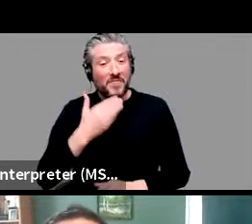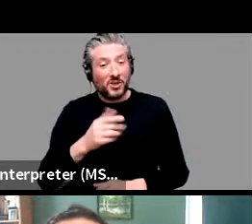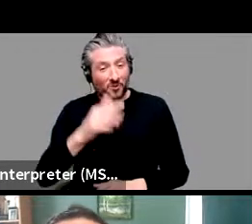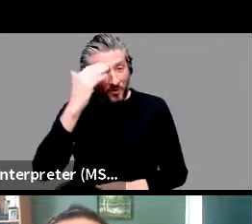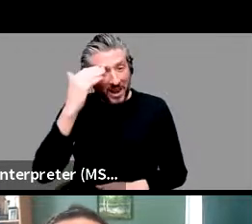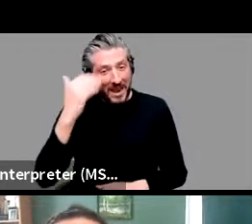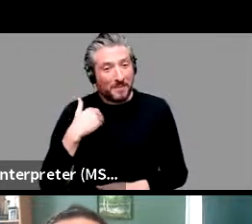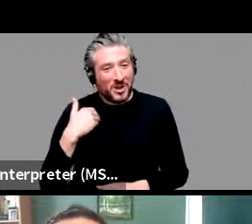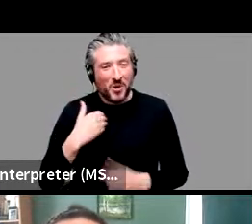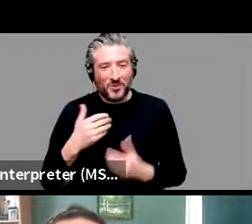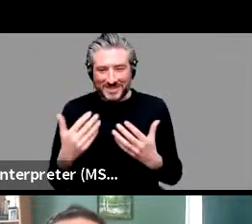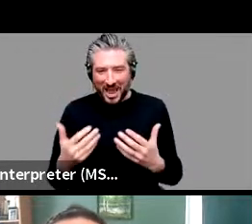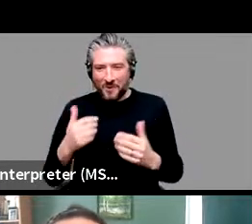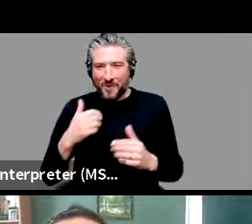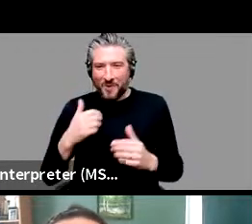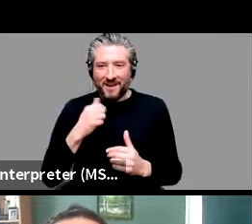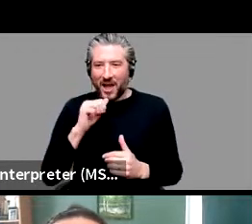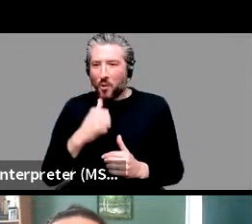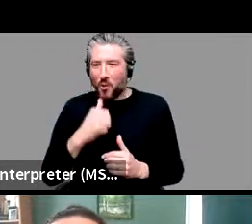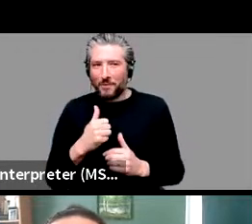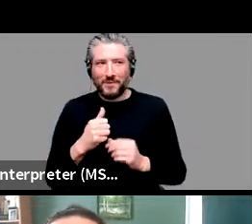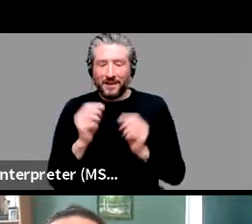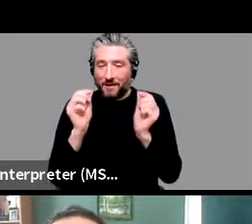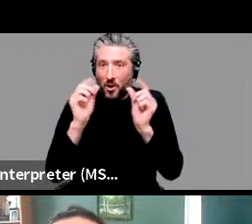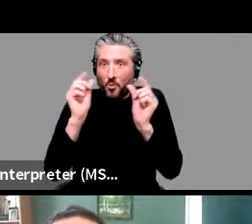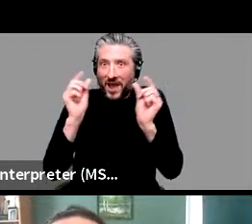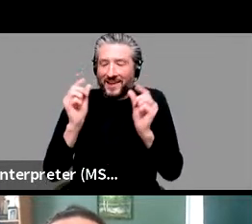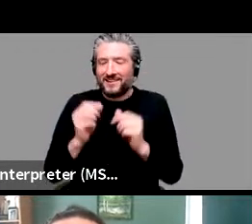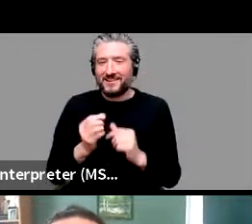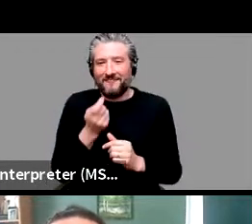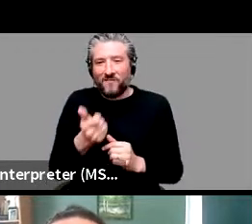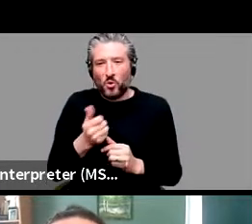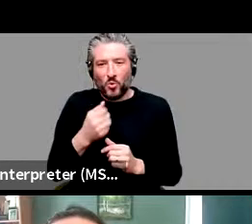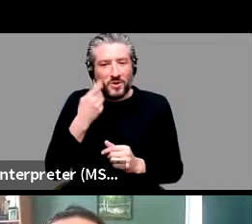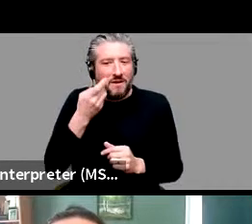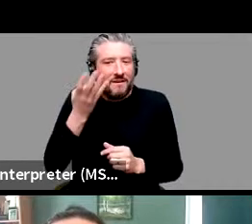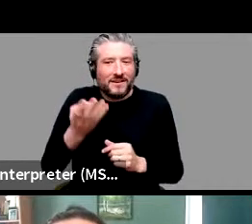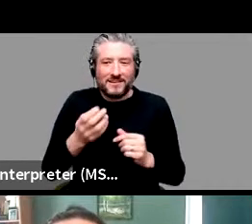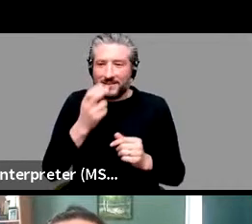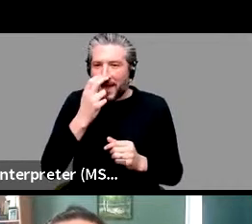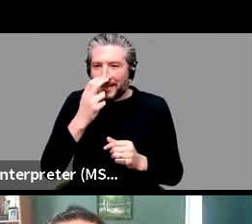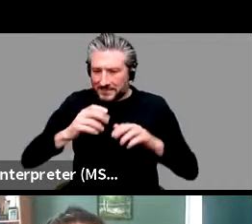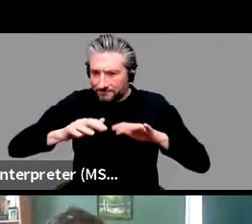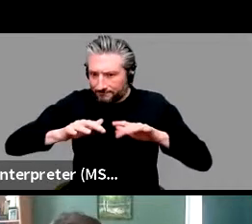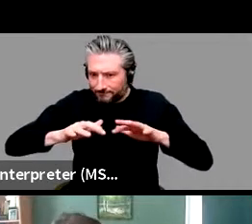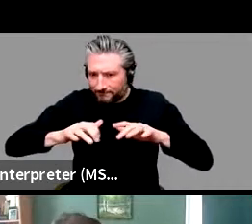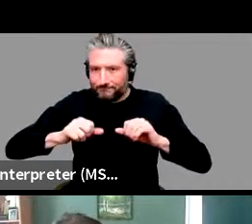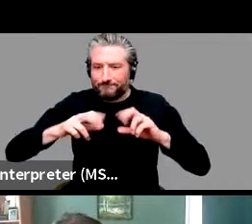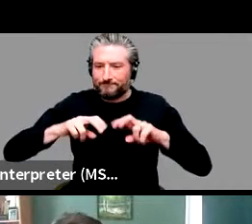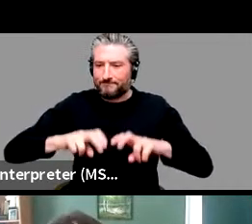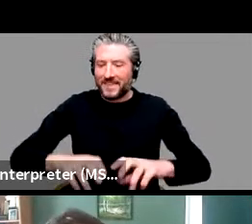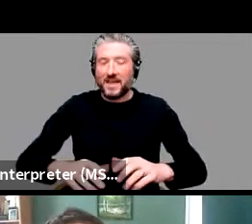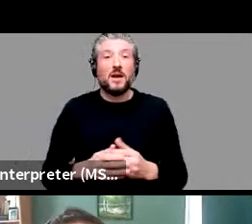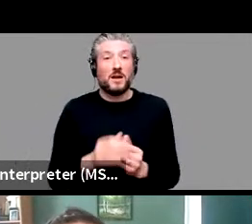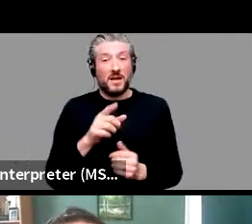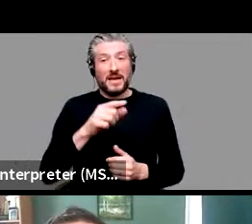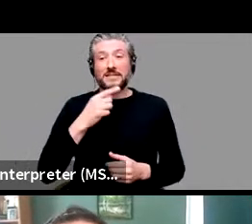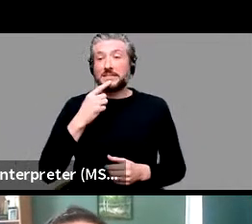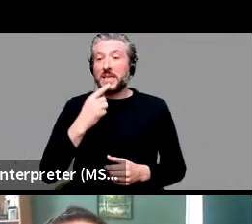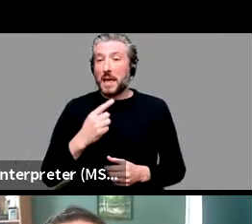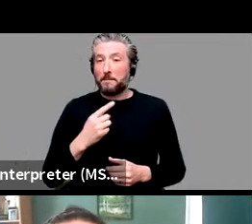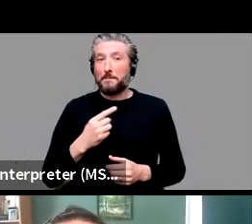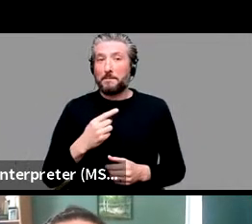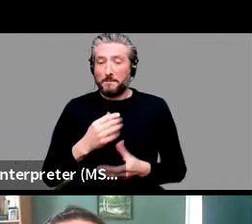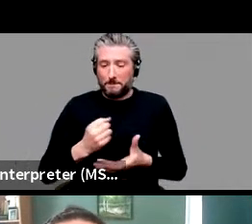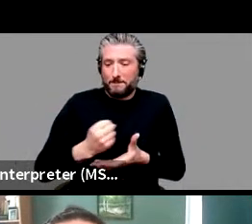I'm going to be up now for the next few nights looking into that too. think, um, mortar, pestle, pestle, mortar, different in American, British